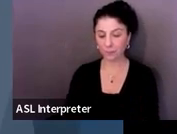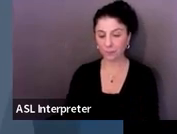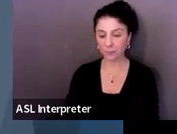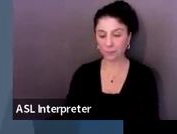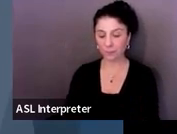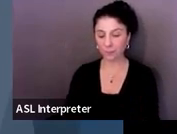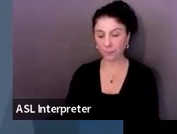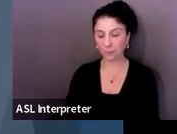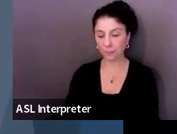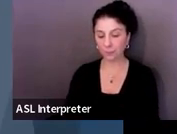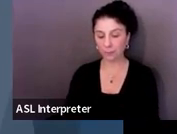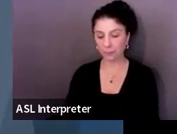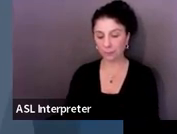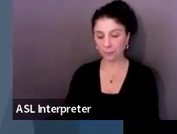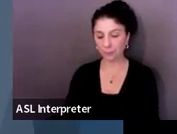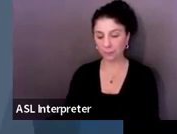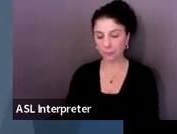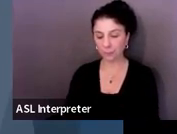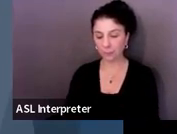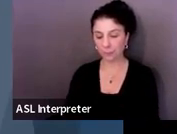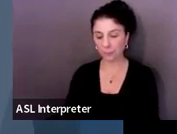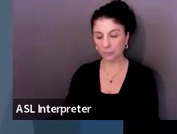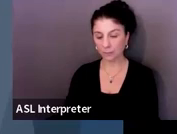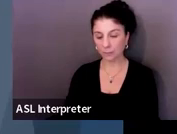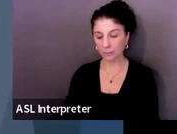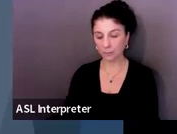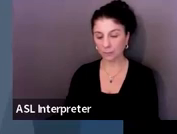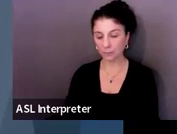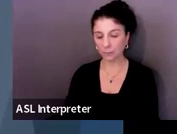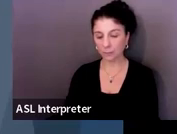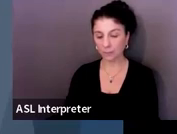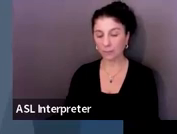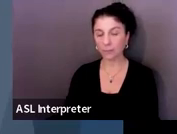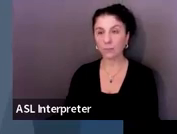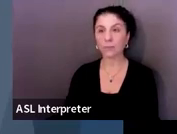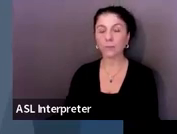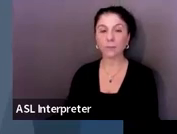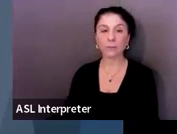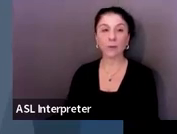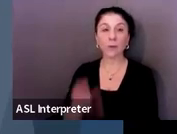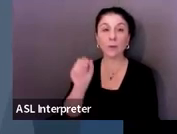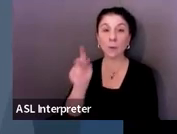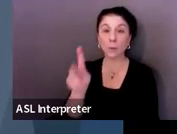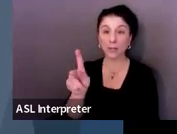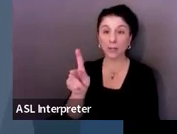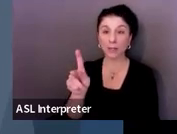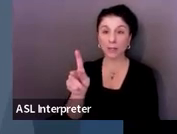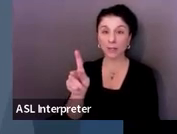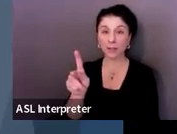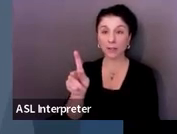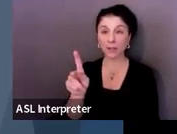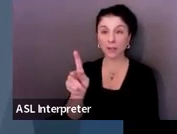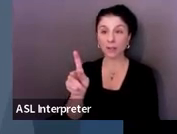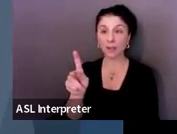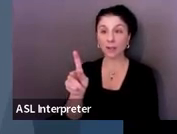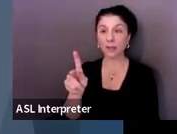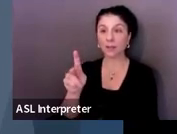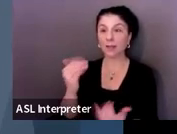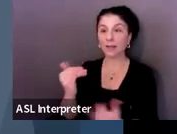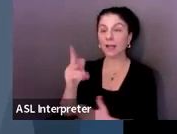Okay. All you, Carly. All right. Thanks. Okay. So the next piece that we look at